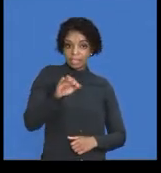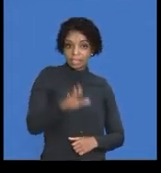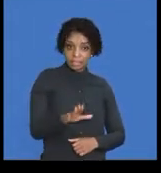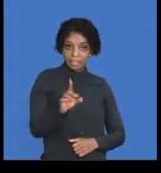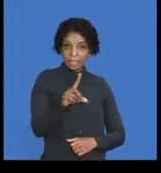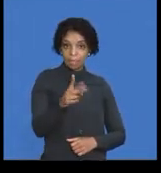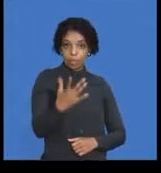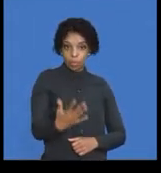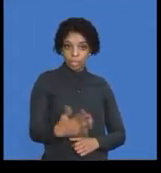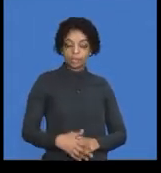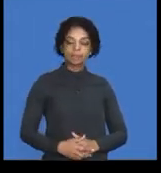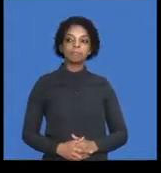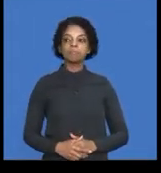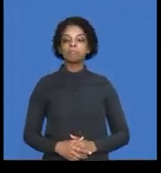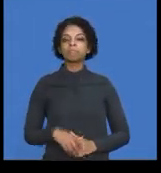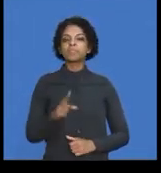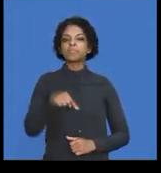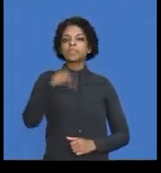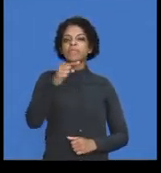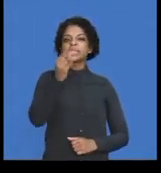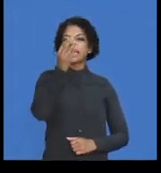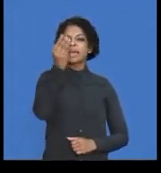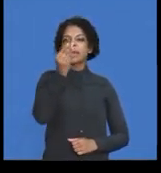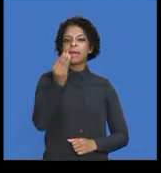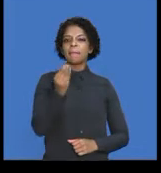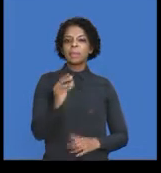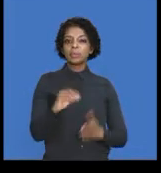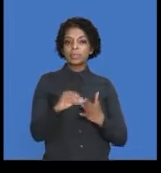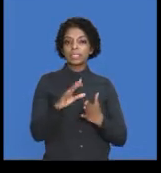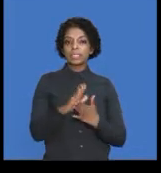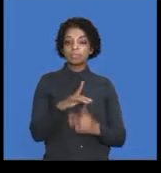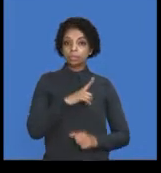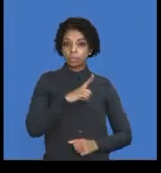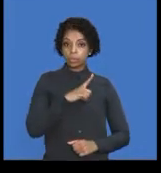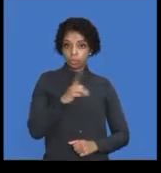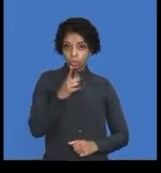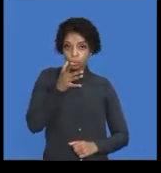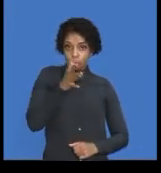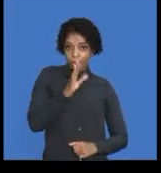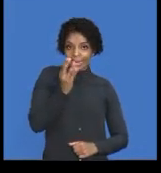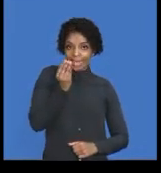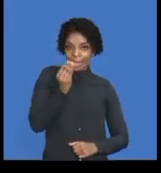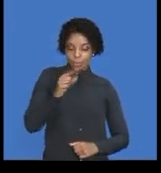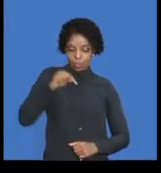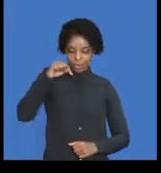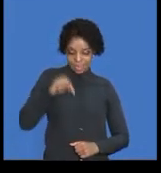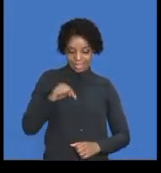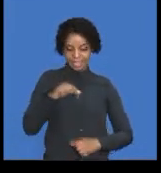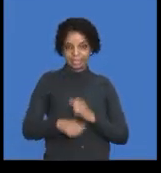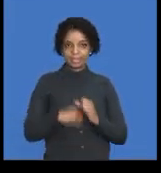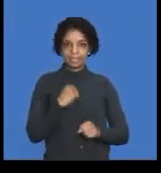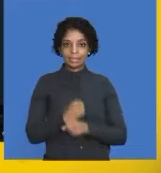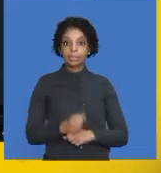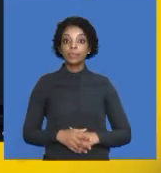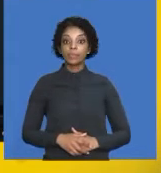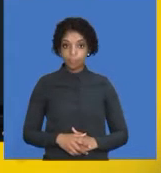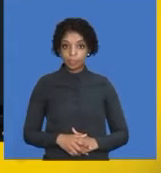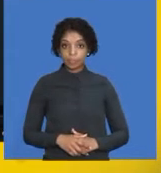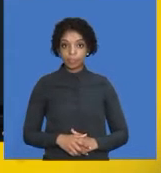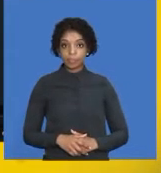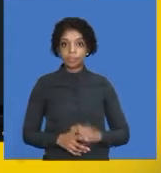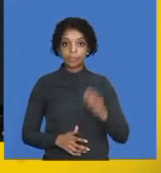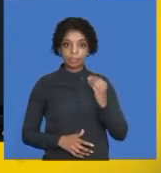is you take the amount and you put 12 over 14 because you want the amount for this year. Right?